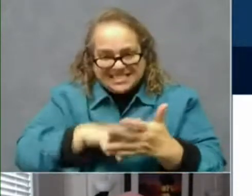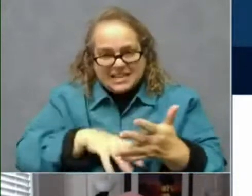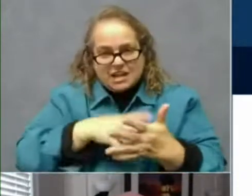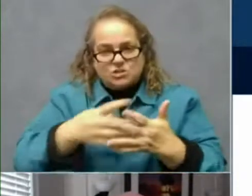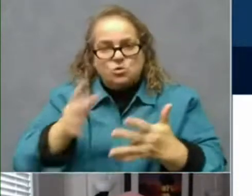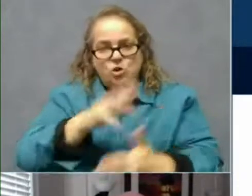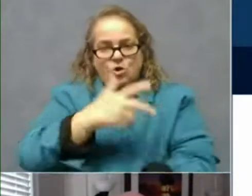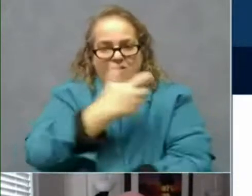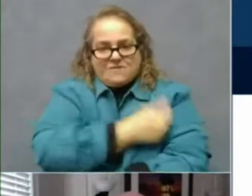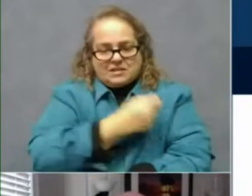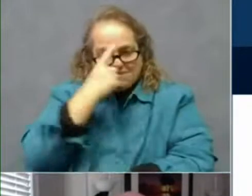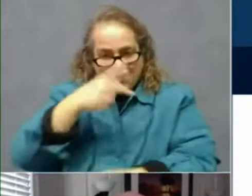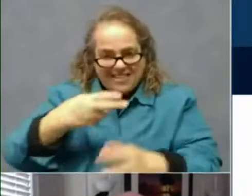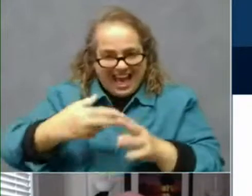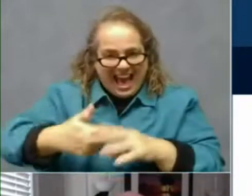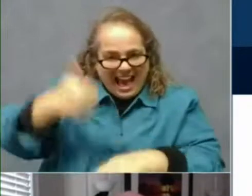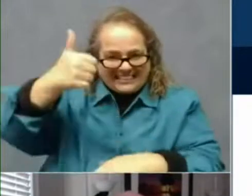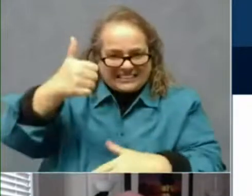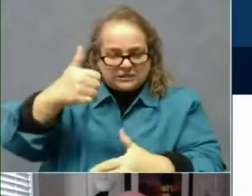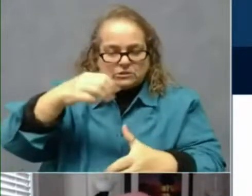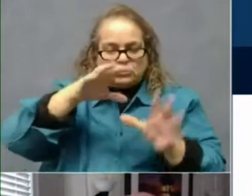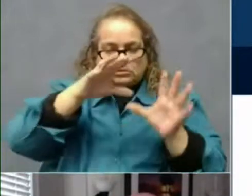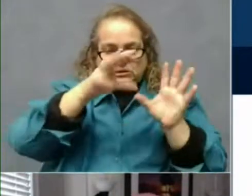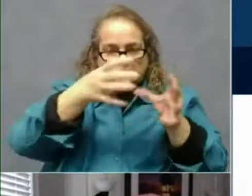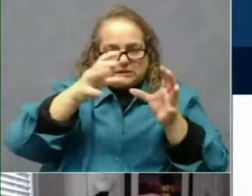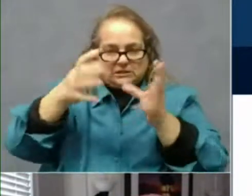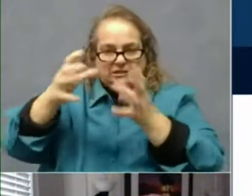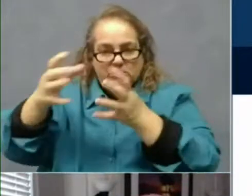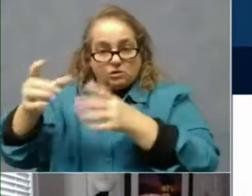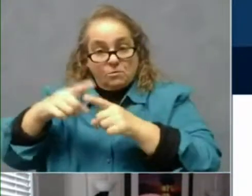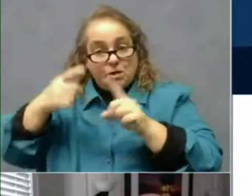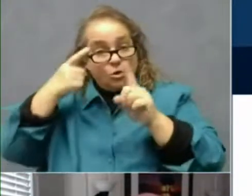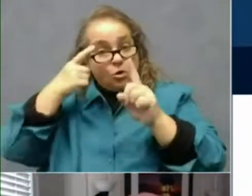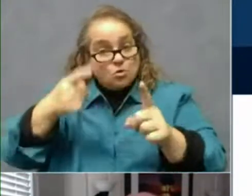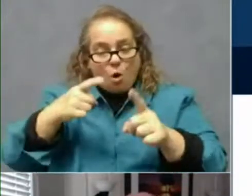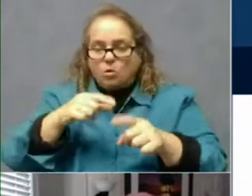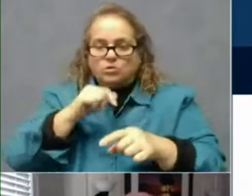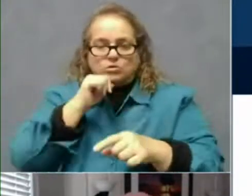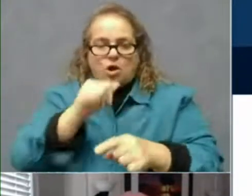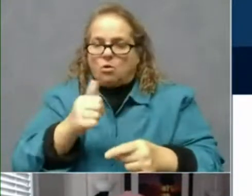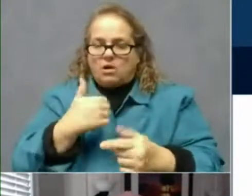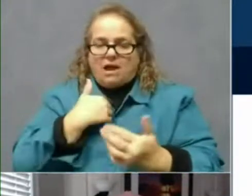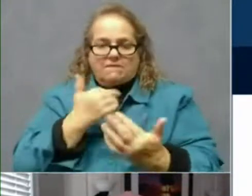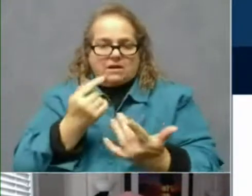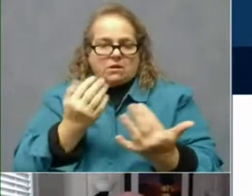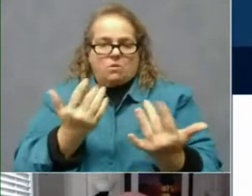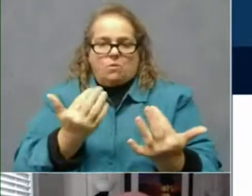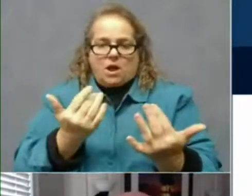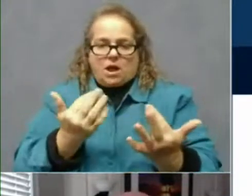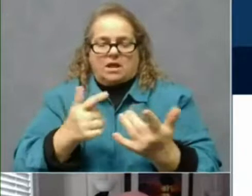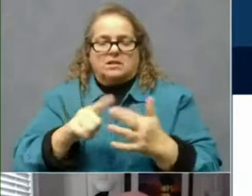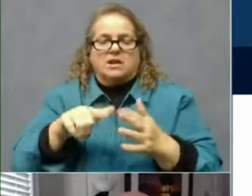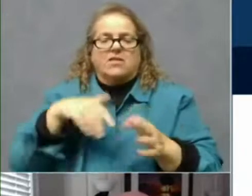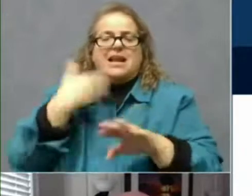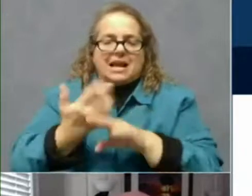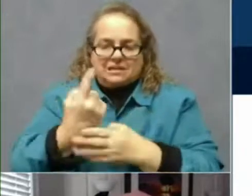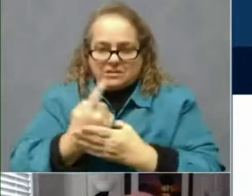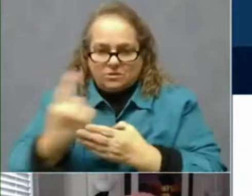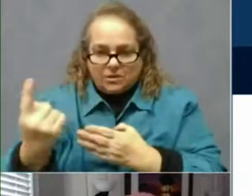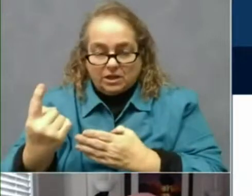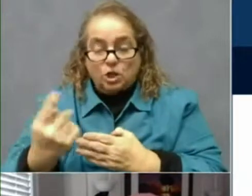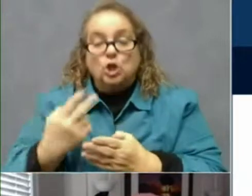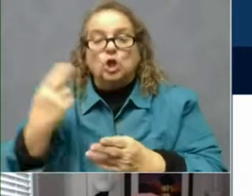highest tiers. But the goal is not to have it wait and hang over till the next week. It's to administer it and use it.